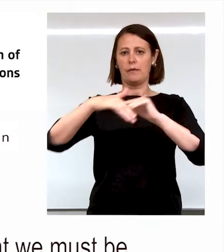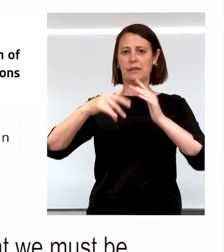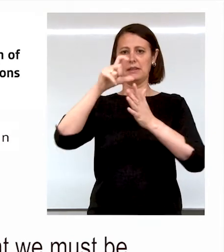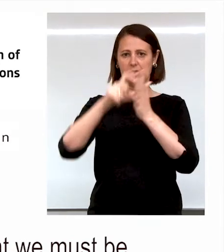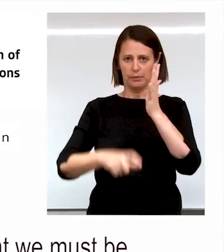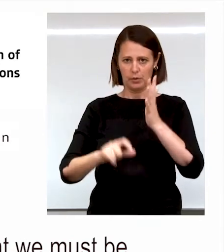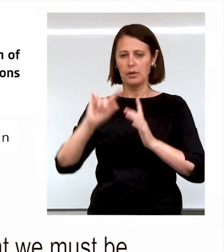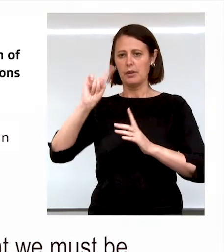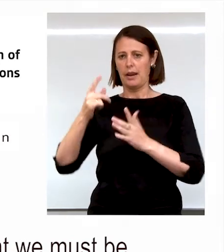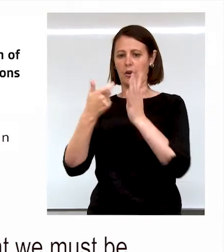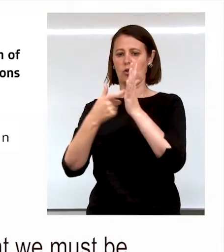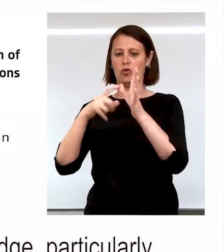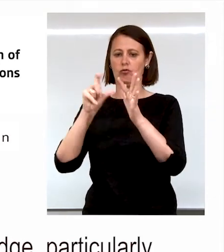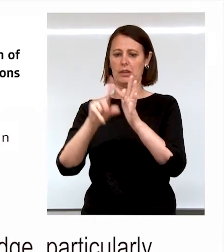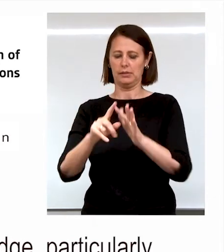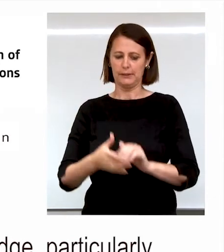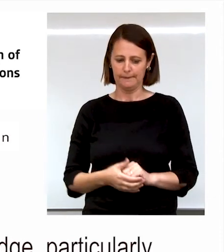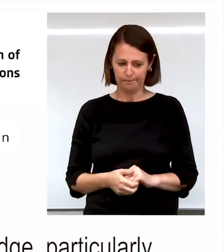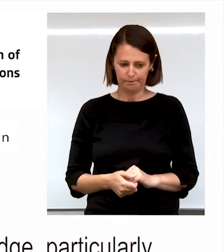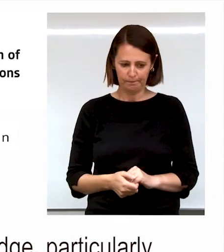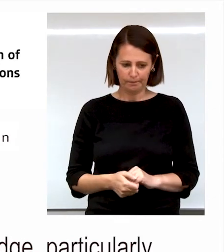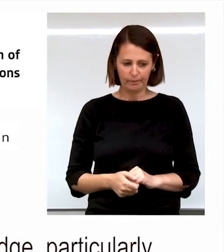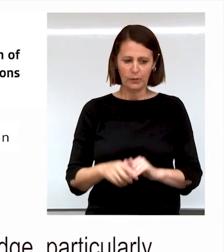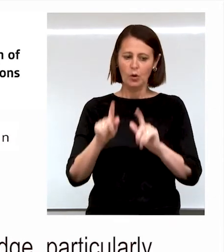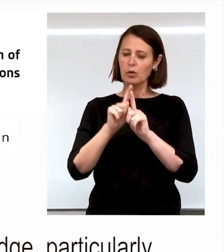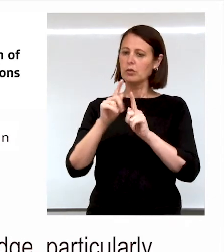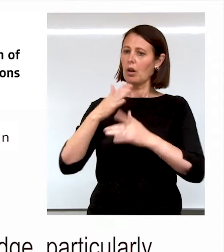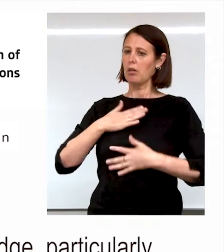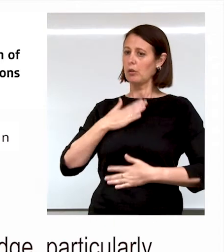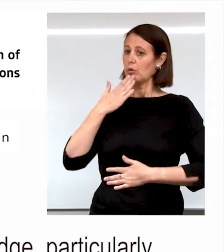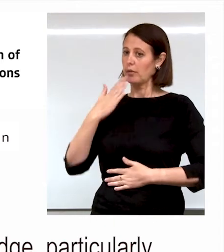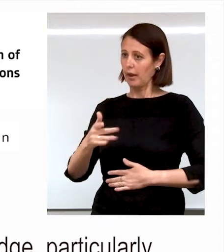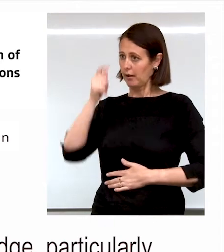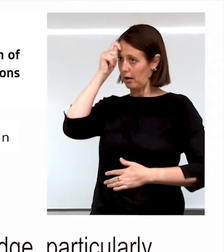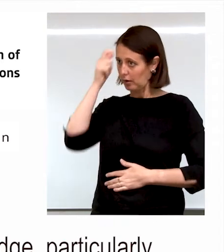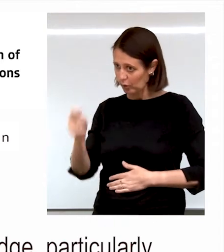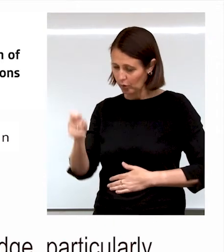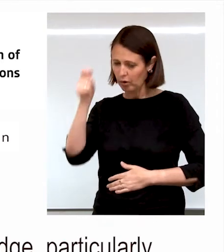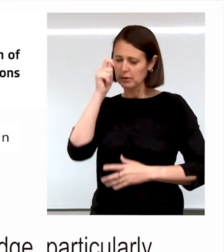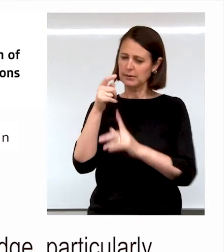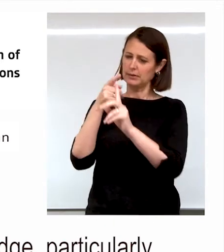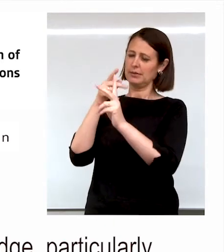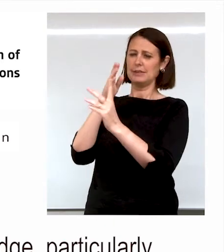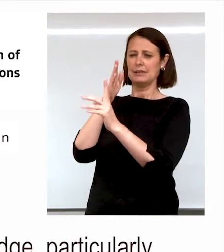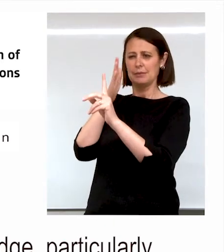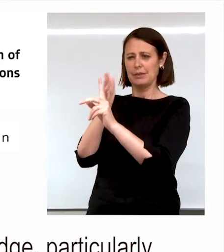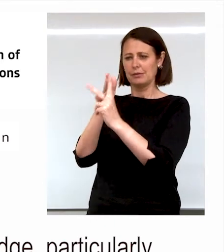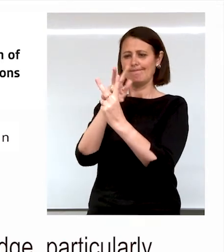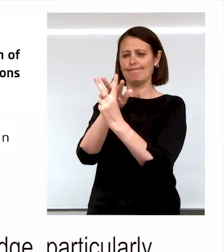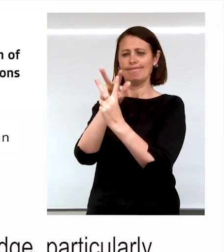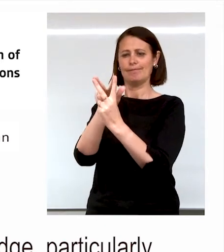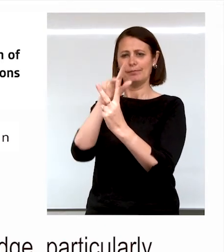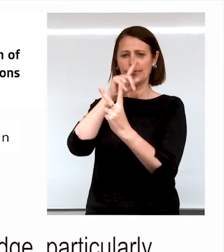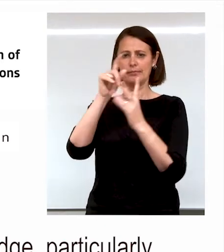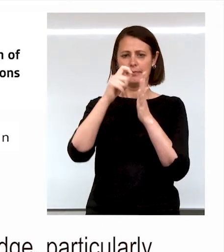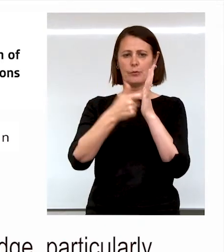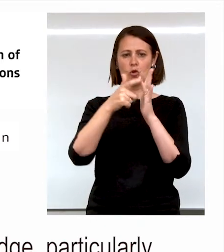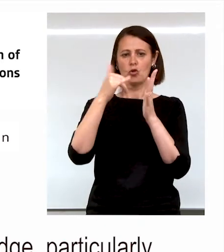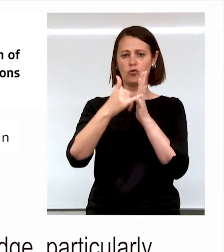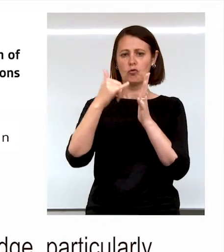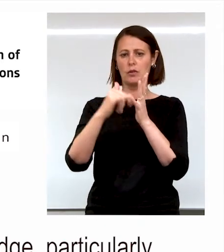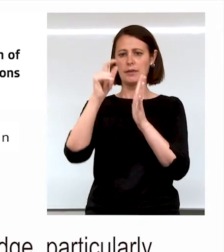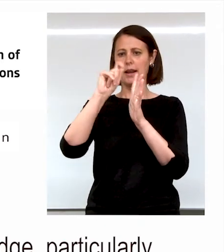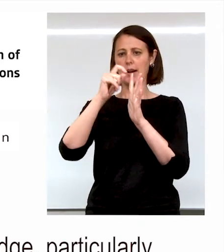and race. I'd also like to thank and acknowledge particularly Ross and Patrick